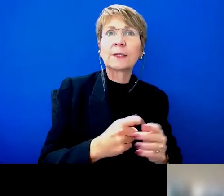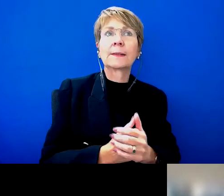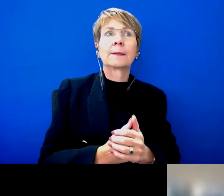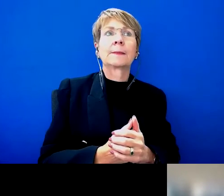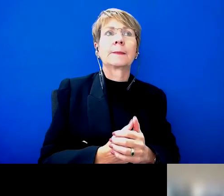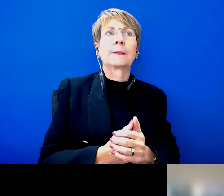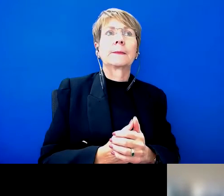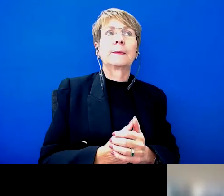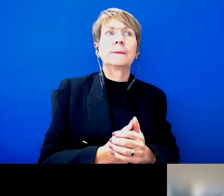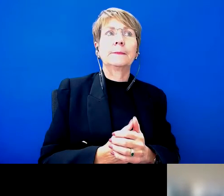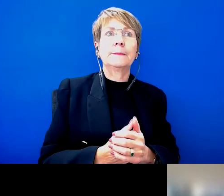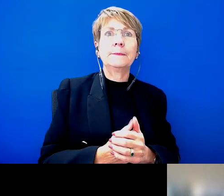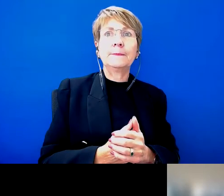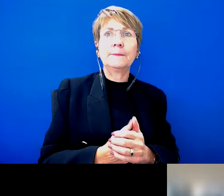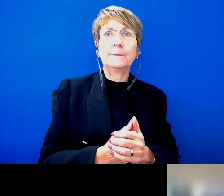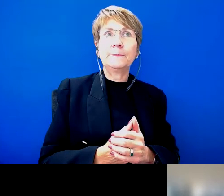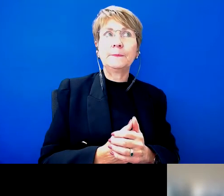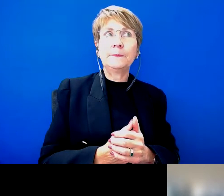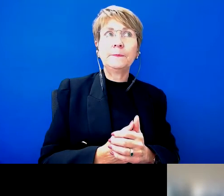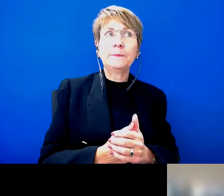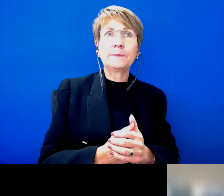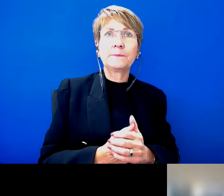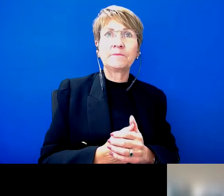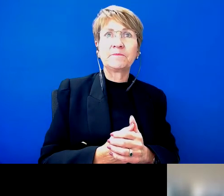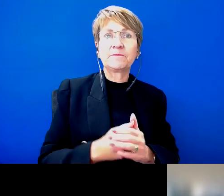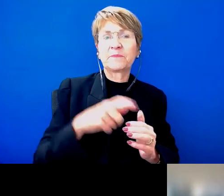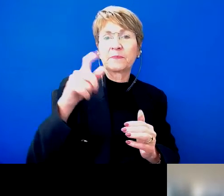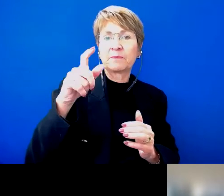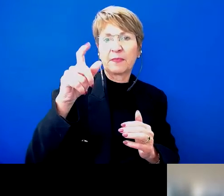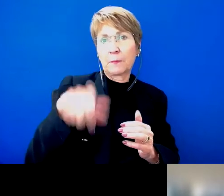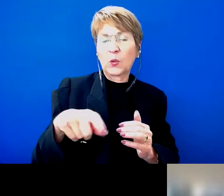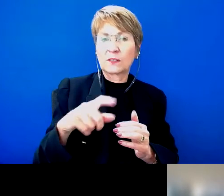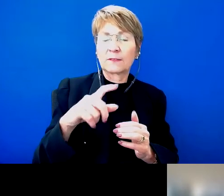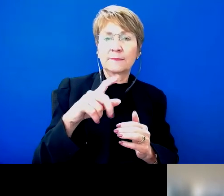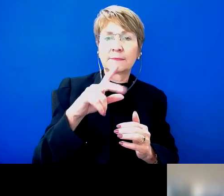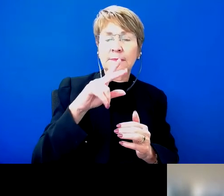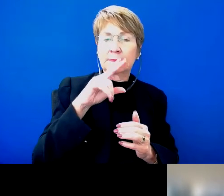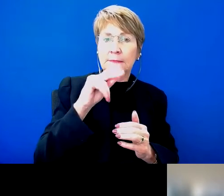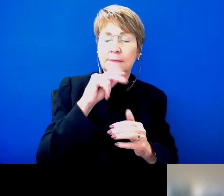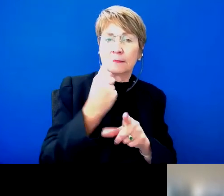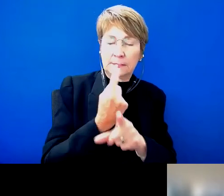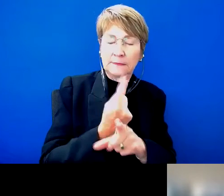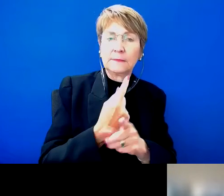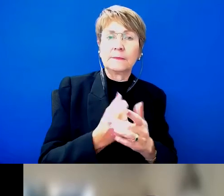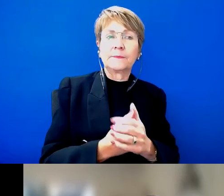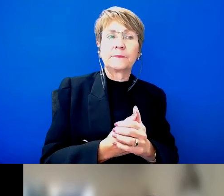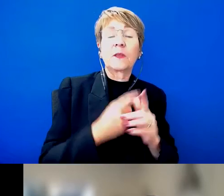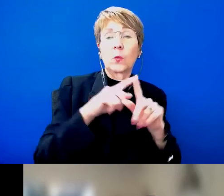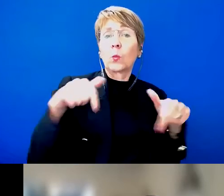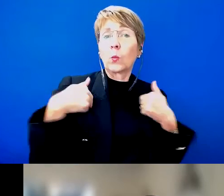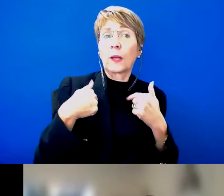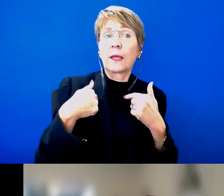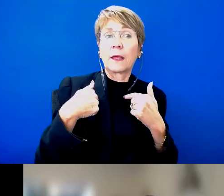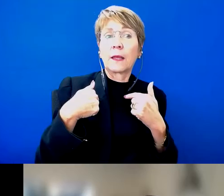to reassure everyone on today's call that we're also writing to kind of the